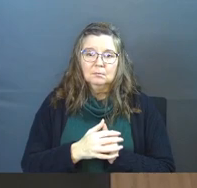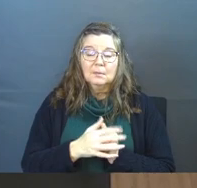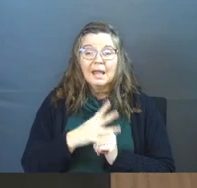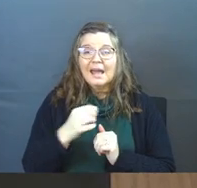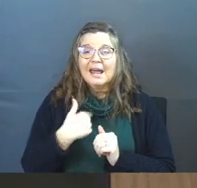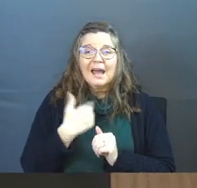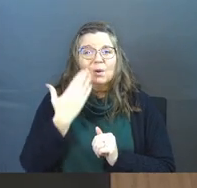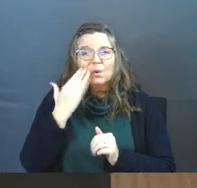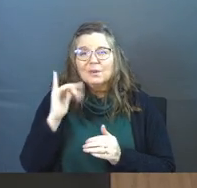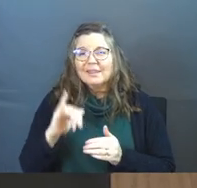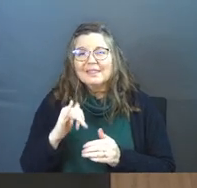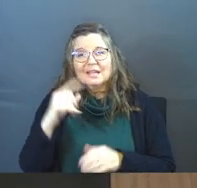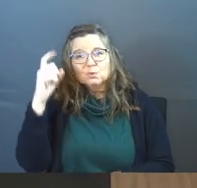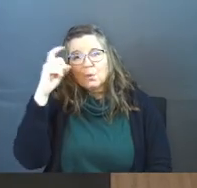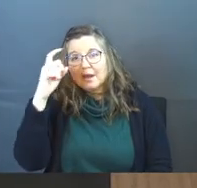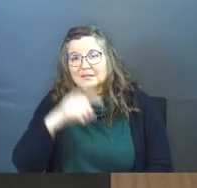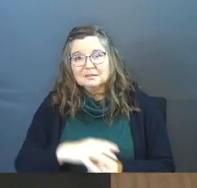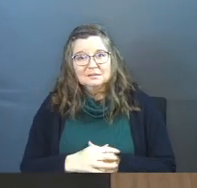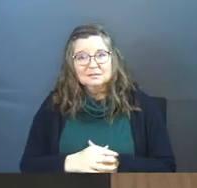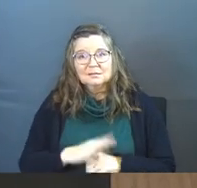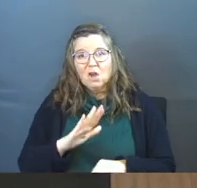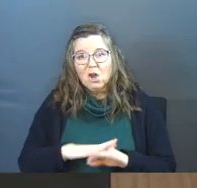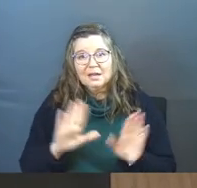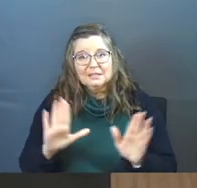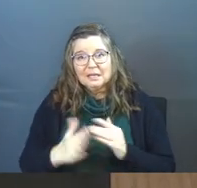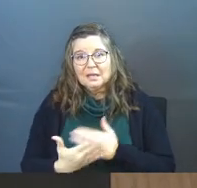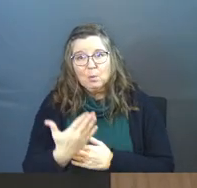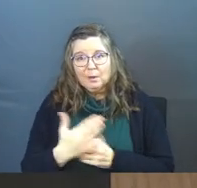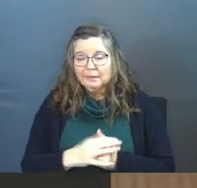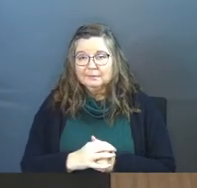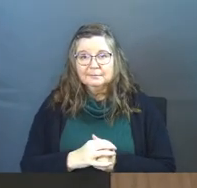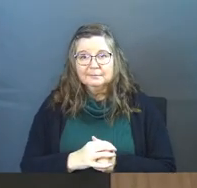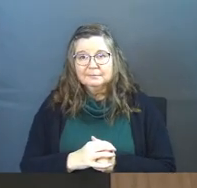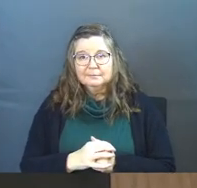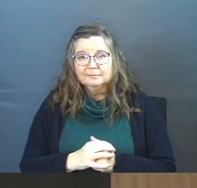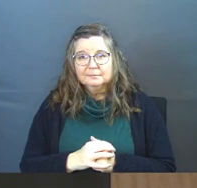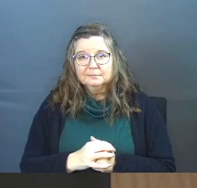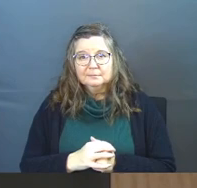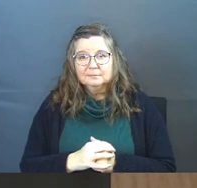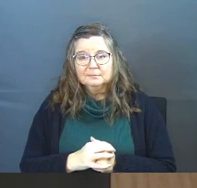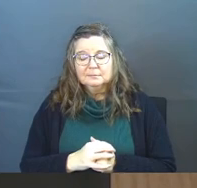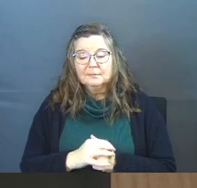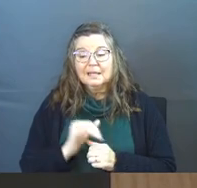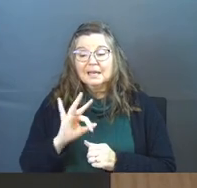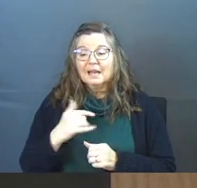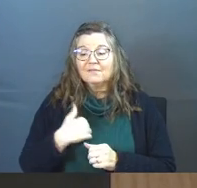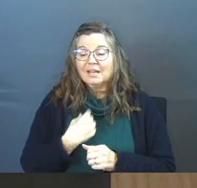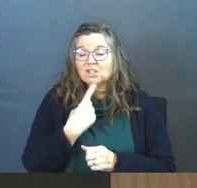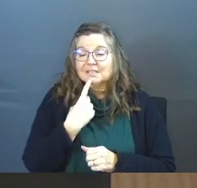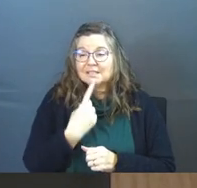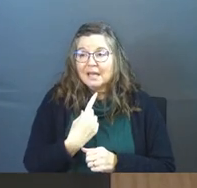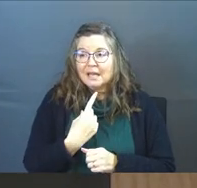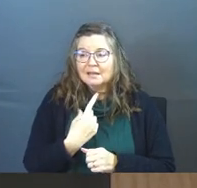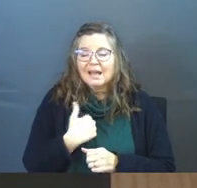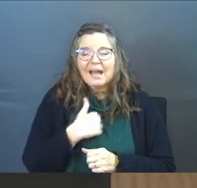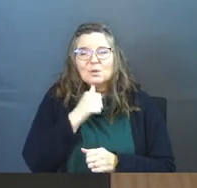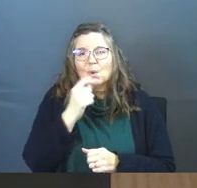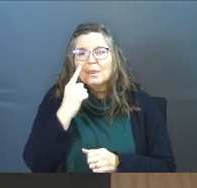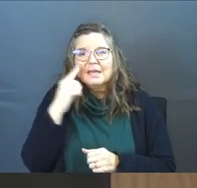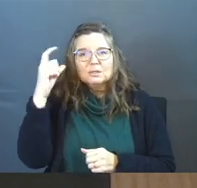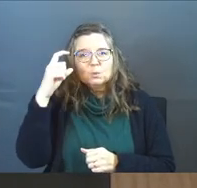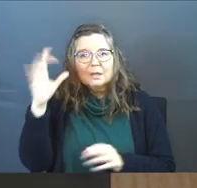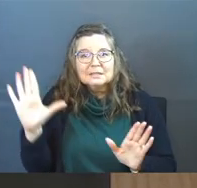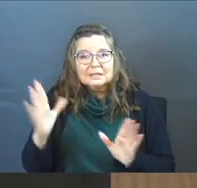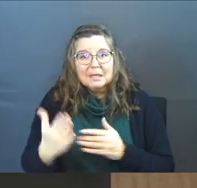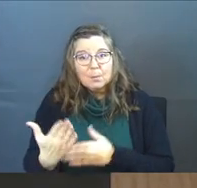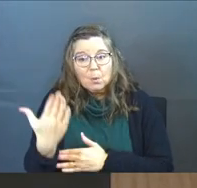And I don't know that that's wise on a Sunday morning. And if I could just say, I don't think it's